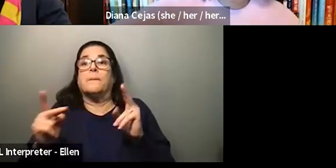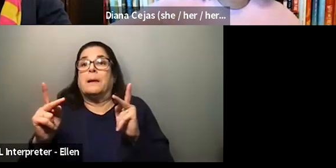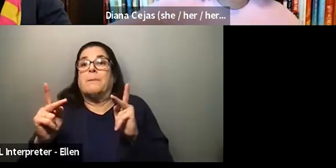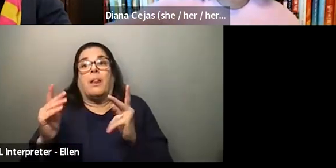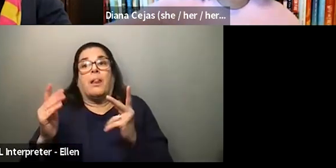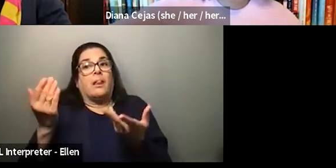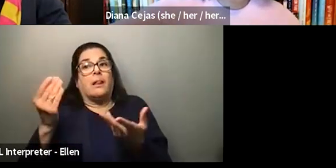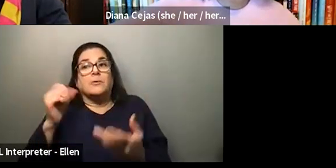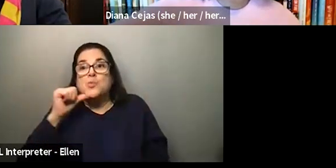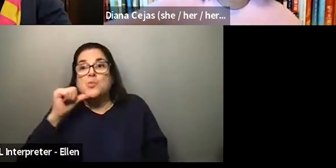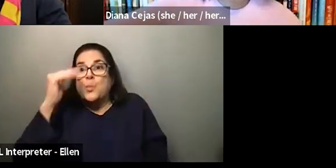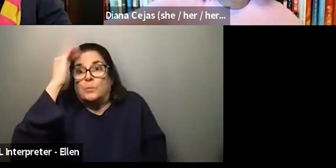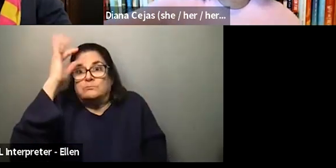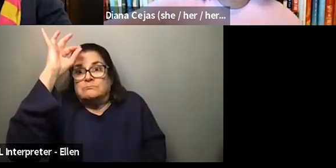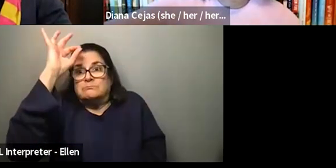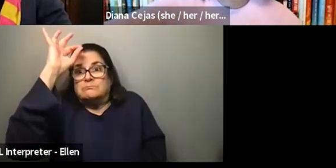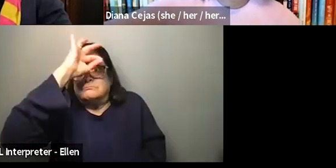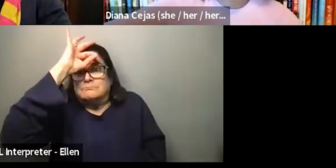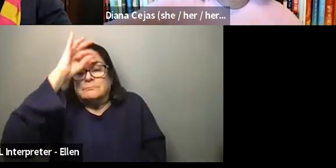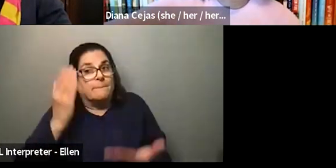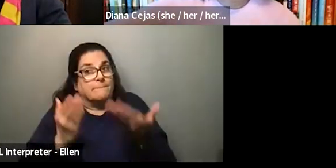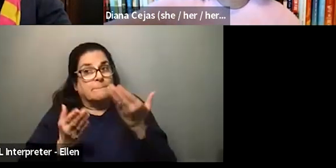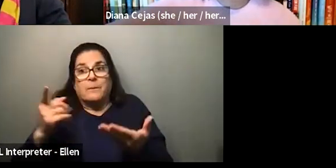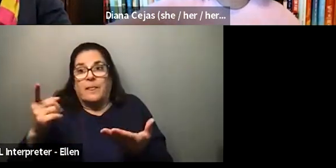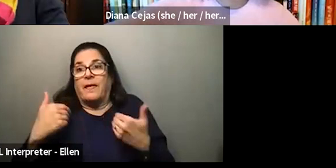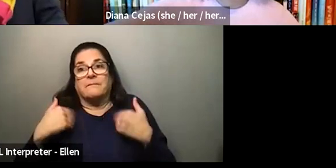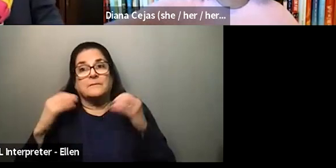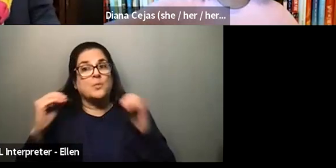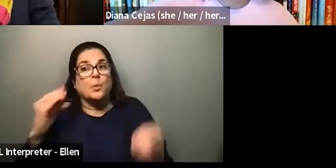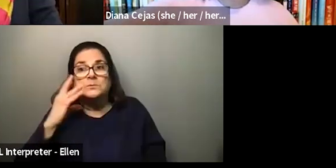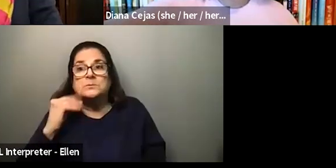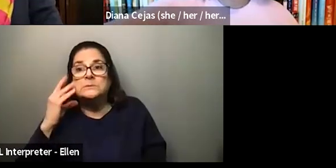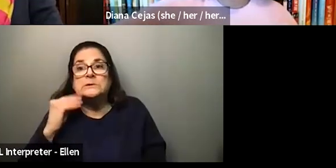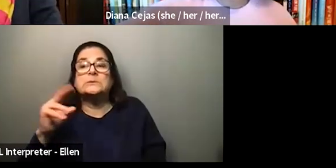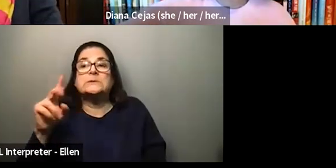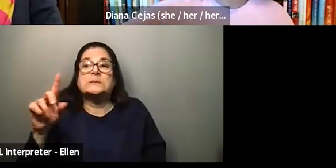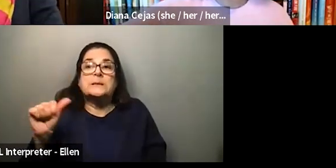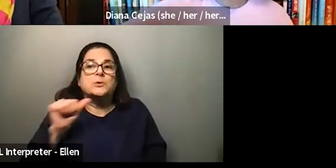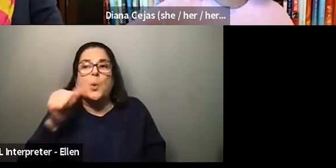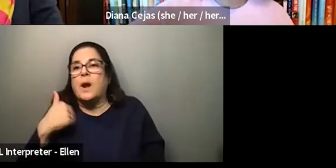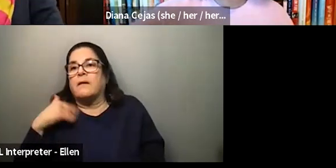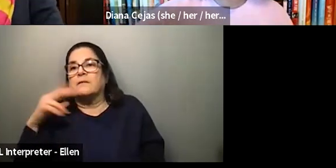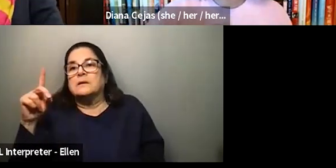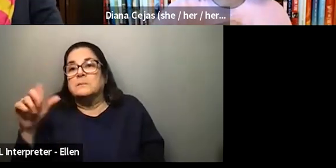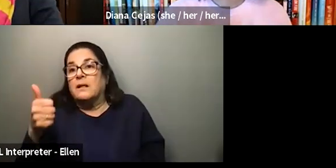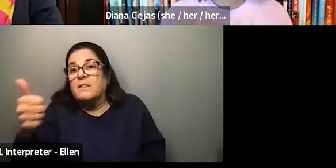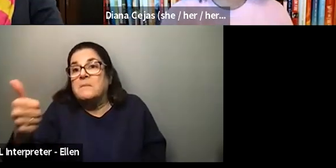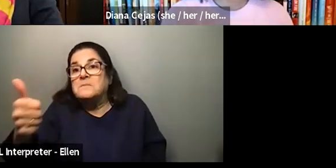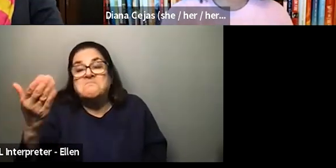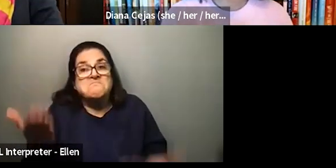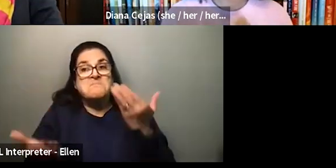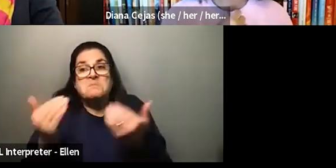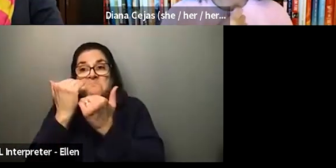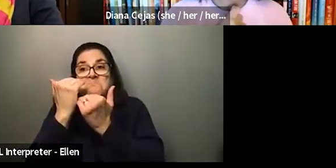had any even temporary disability or know anyone, you know, personally, who has it, they don't know the